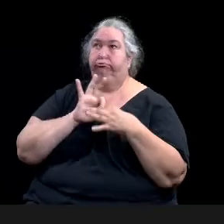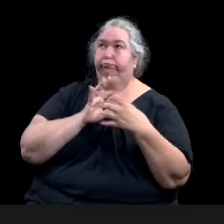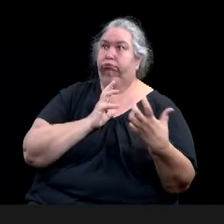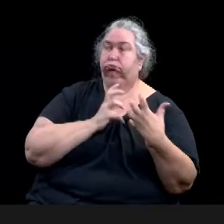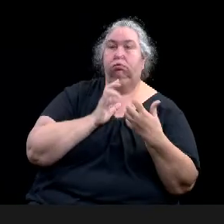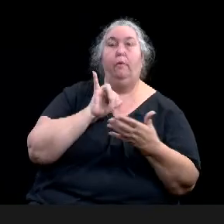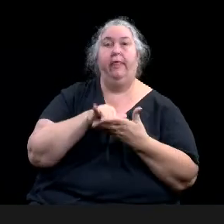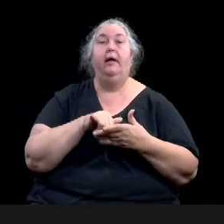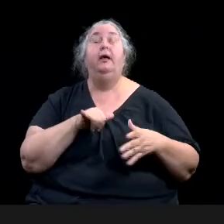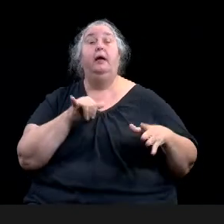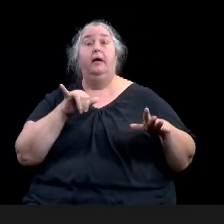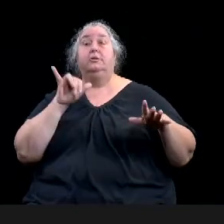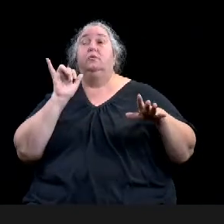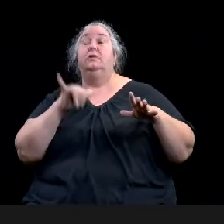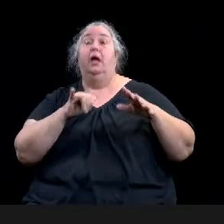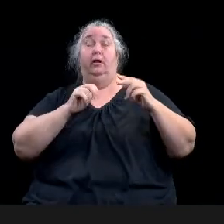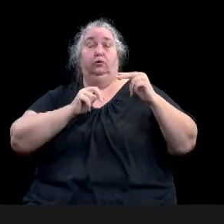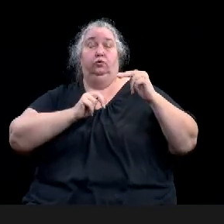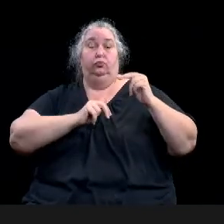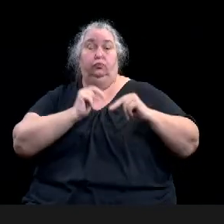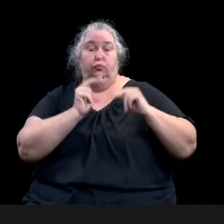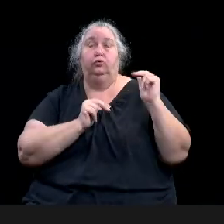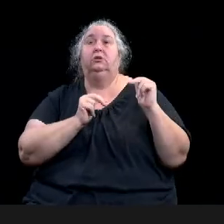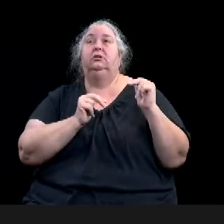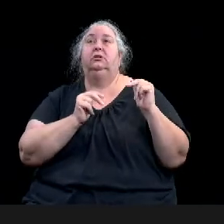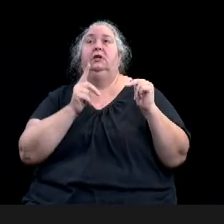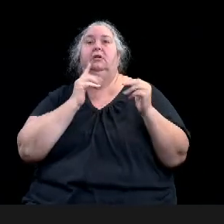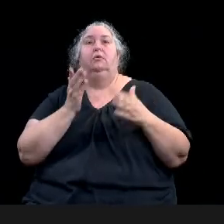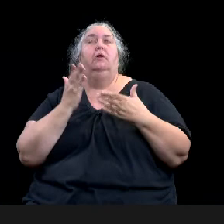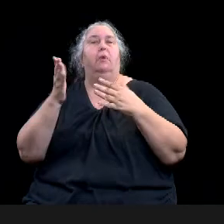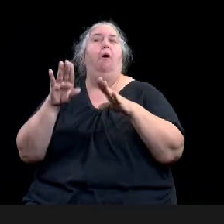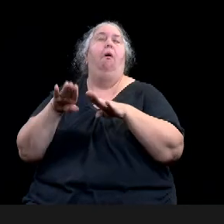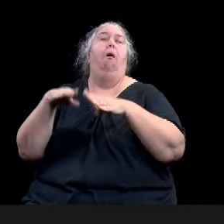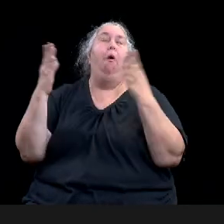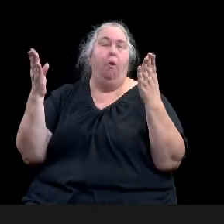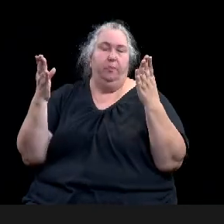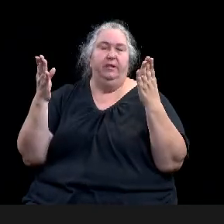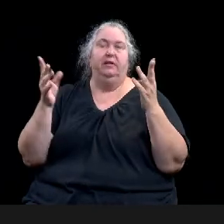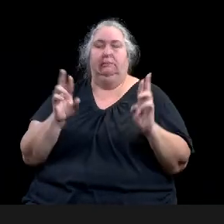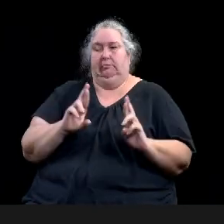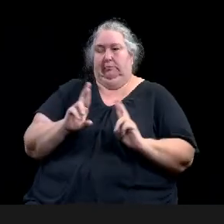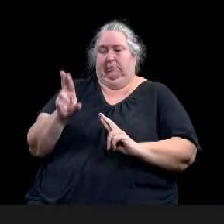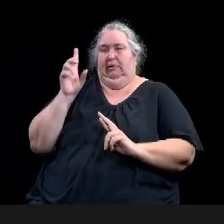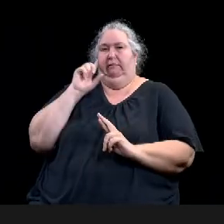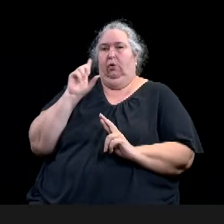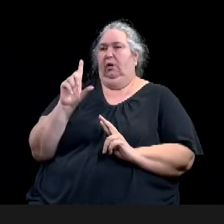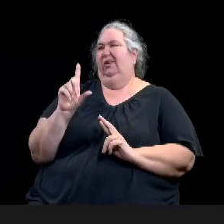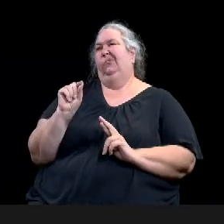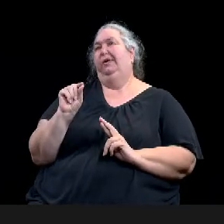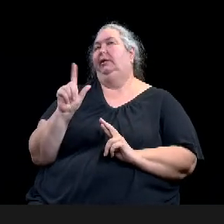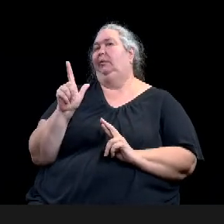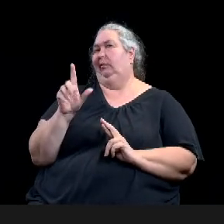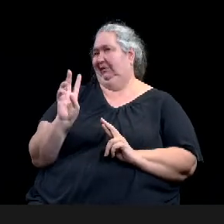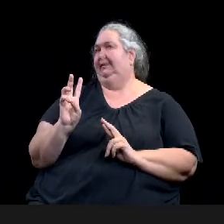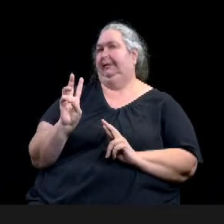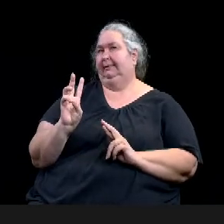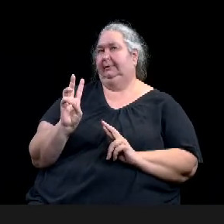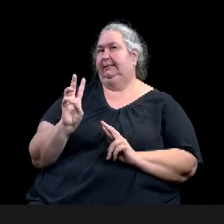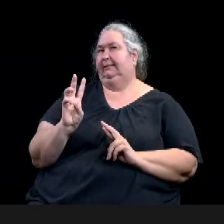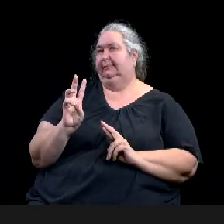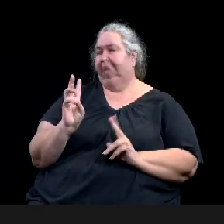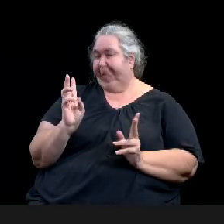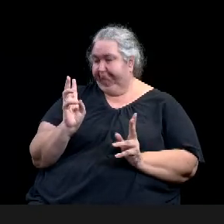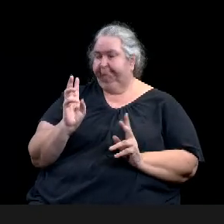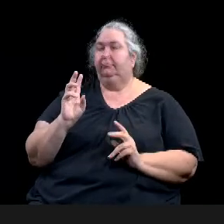recommendation. So the strength of the, of the asset, the Texas Rangers themselves, I mean, you know, you're